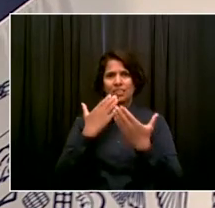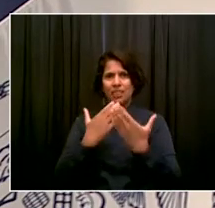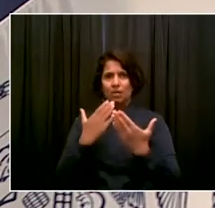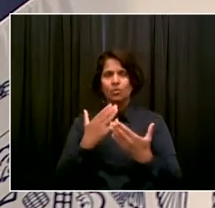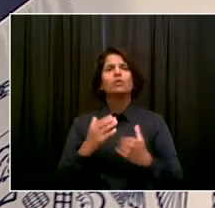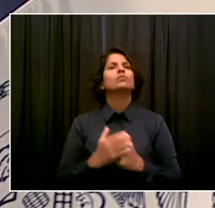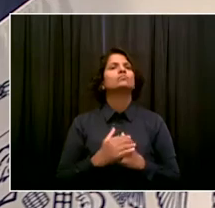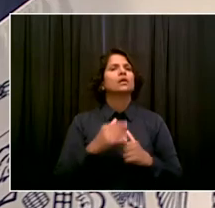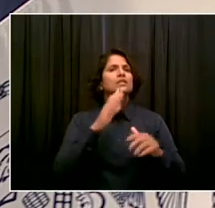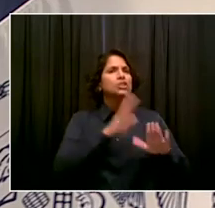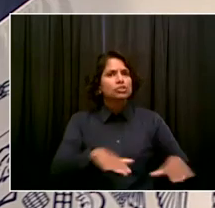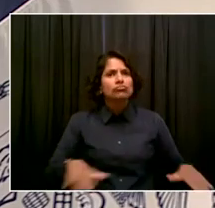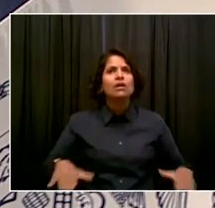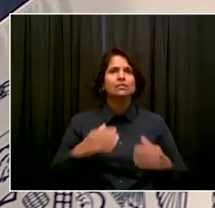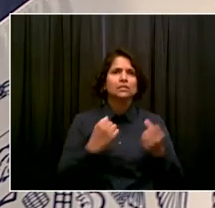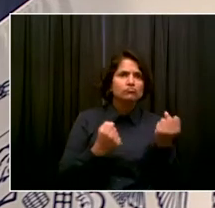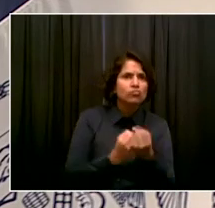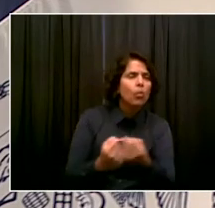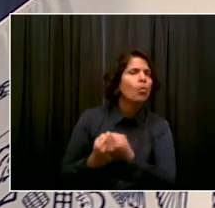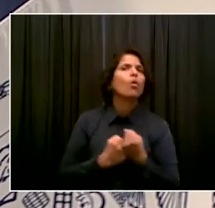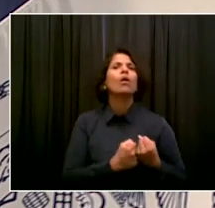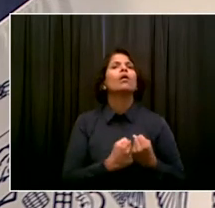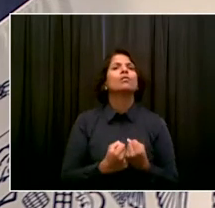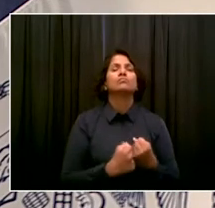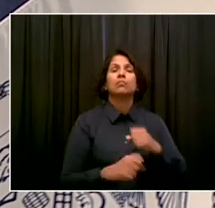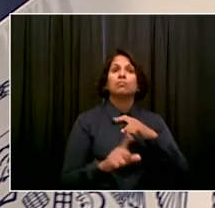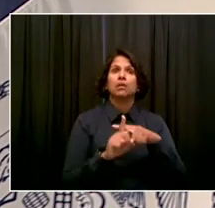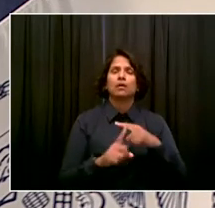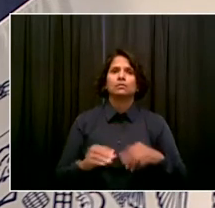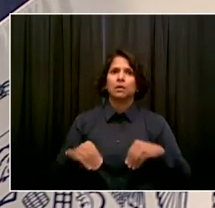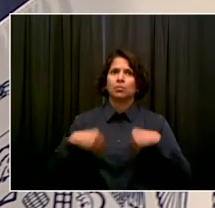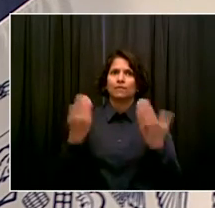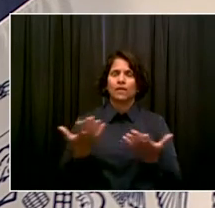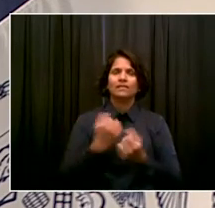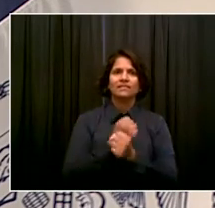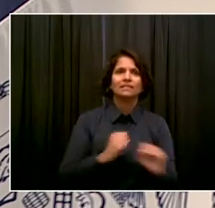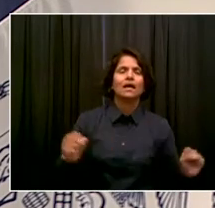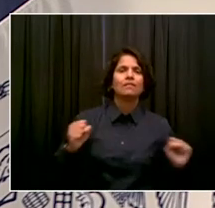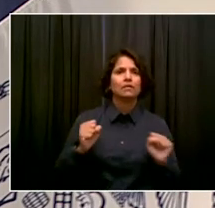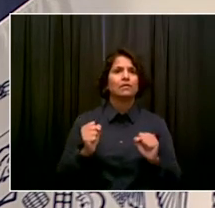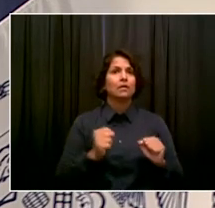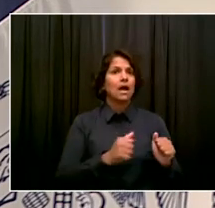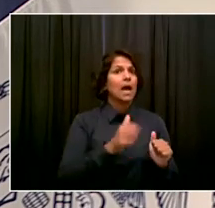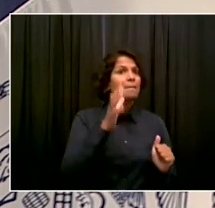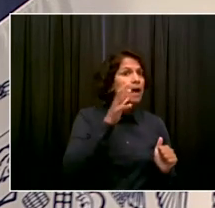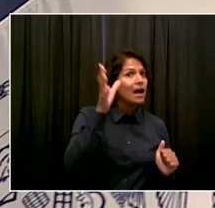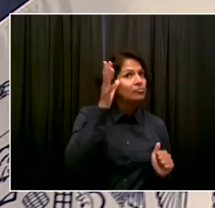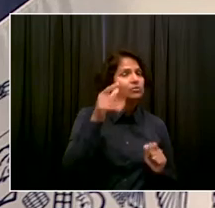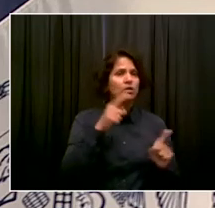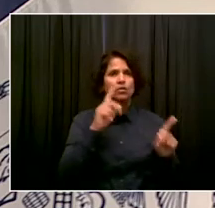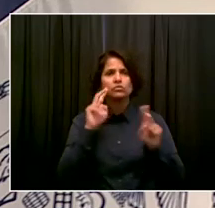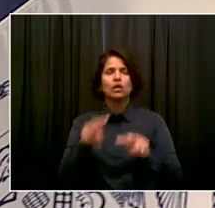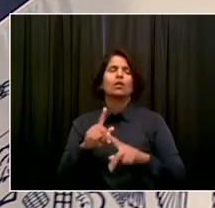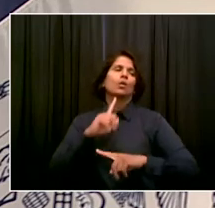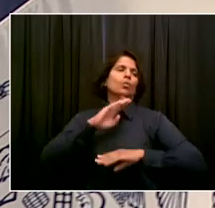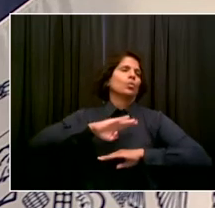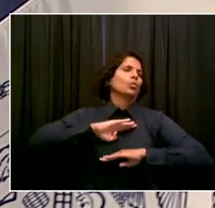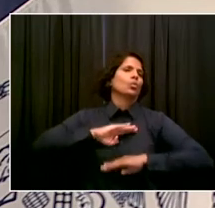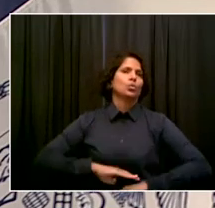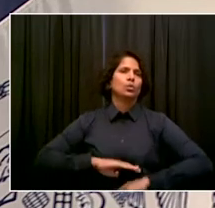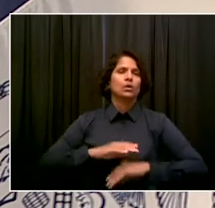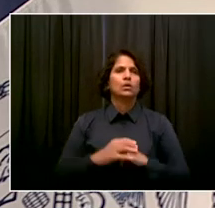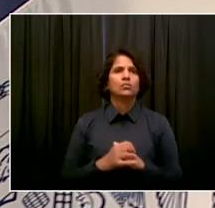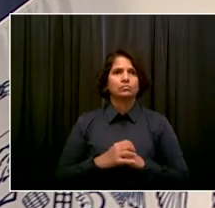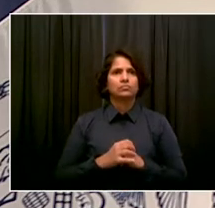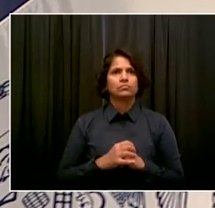safety that I can tell you as a parent, I say God bless the school safety agents. I depended on them as a parent. I think all parents do. So